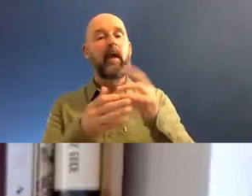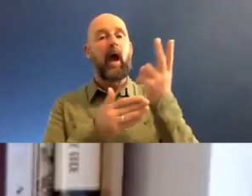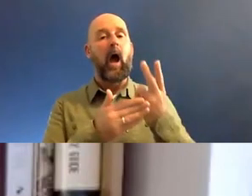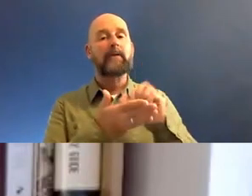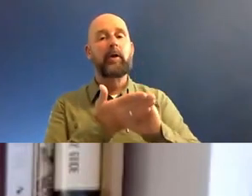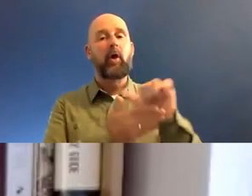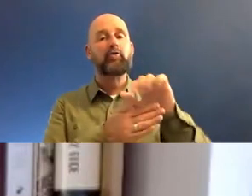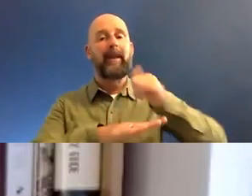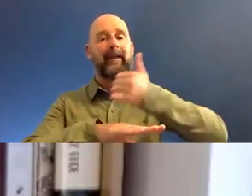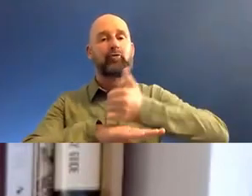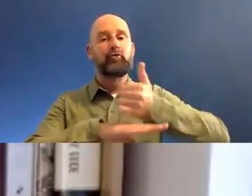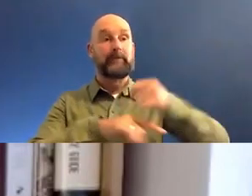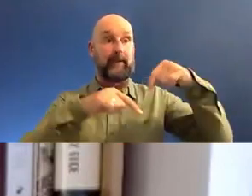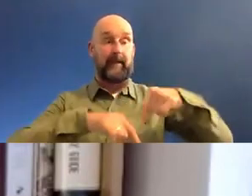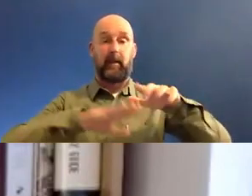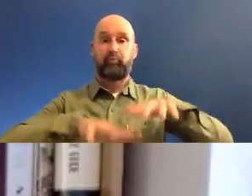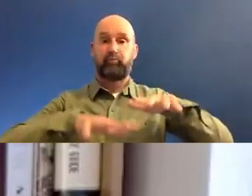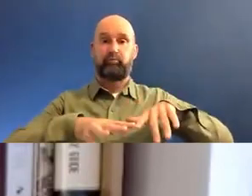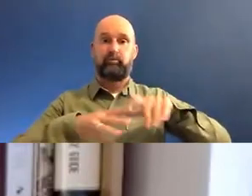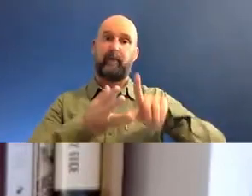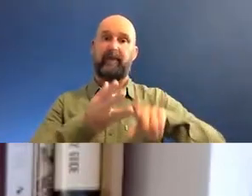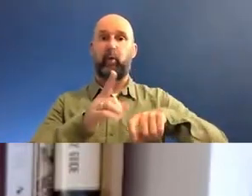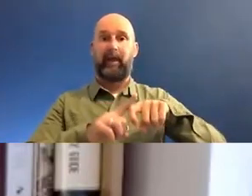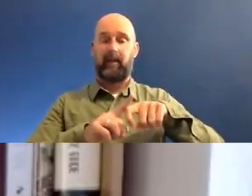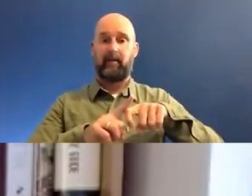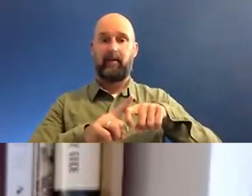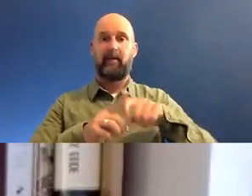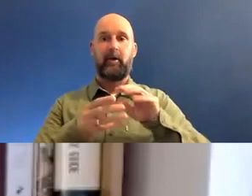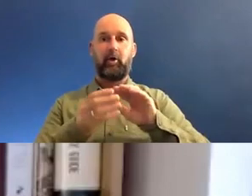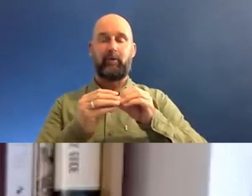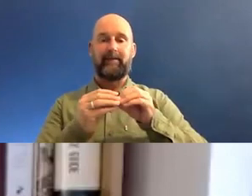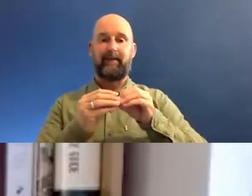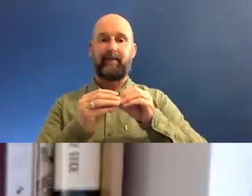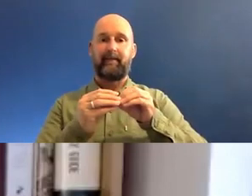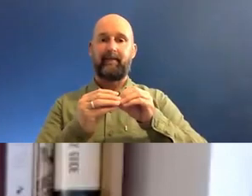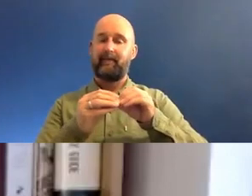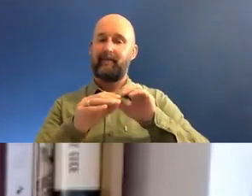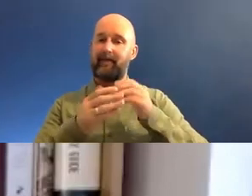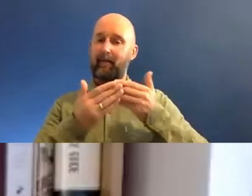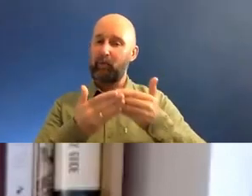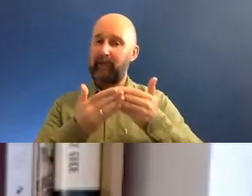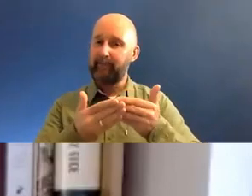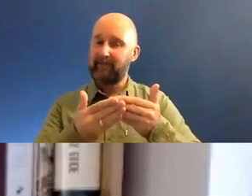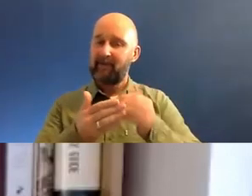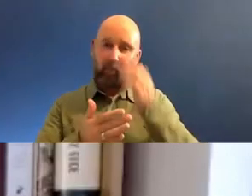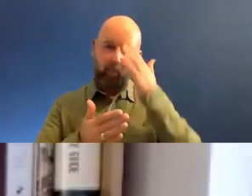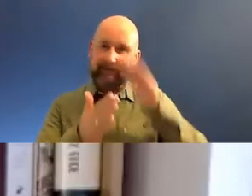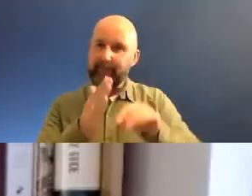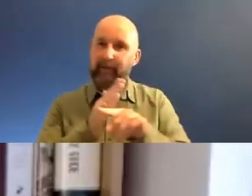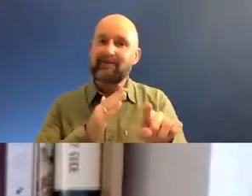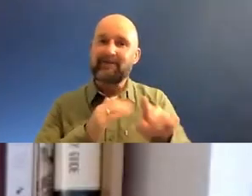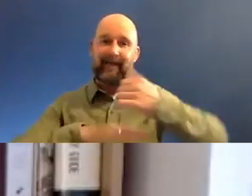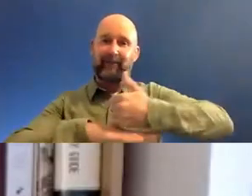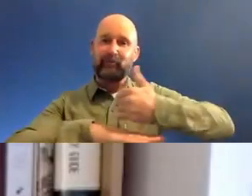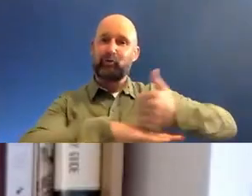in Britain, uh, as, uh, creative Muslims. What kind of experience that has, has, has